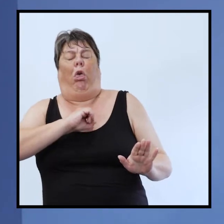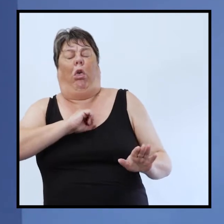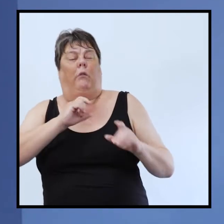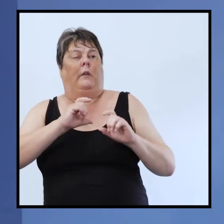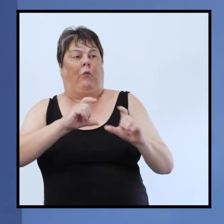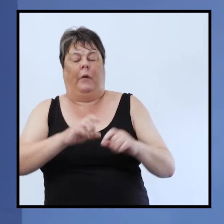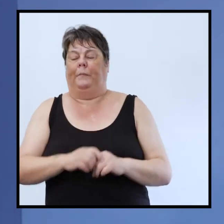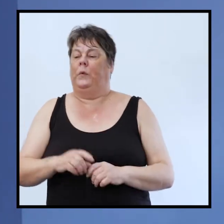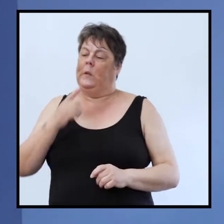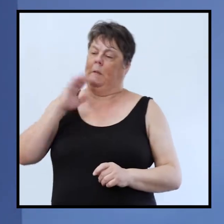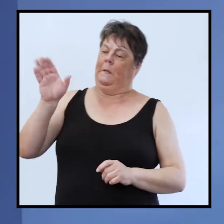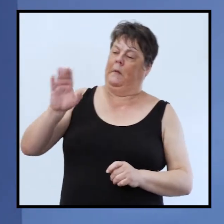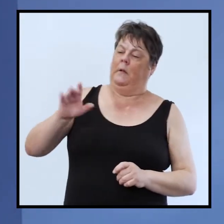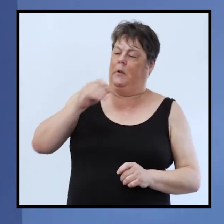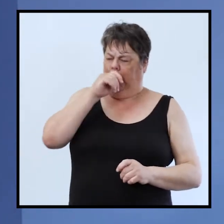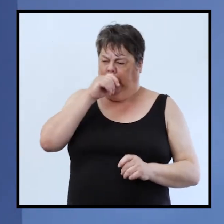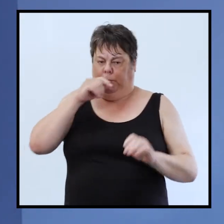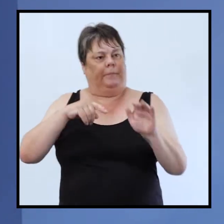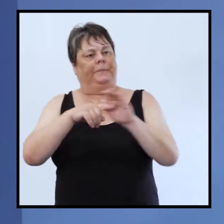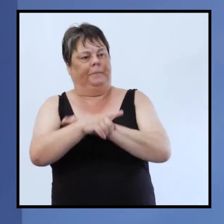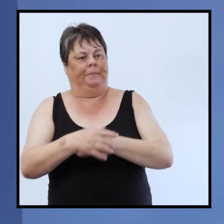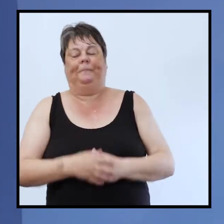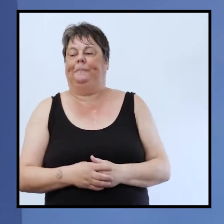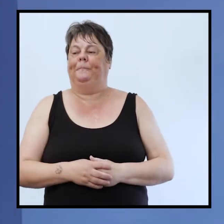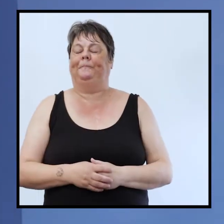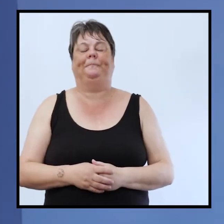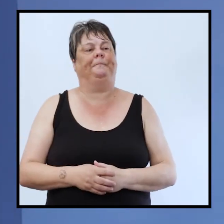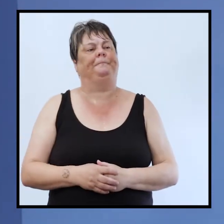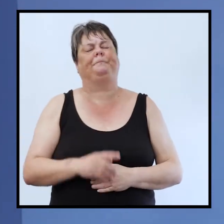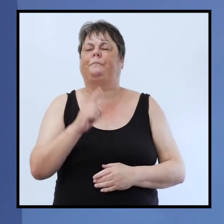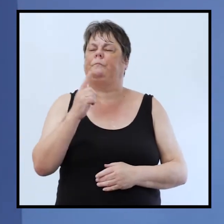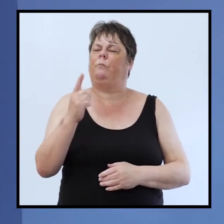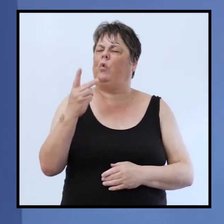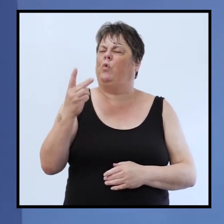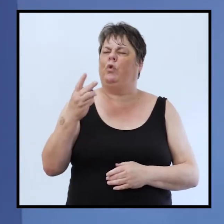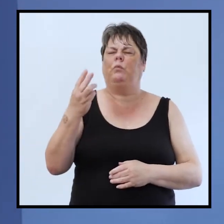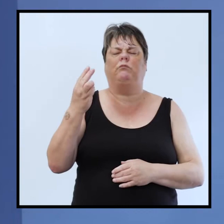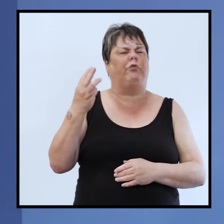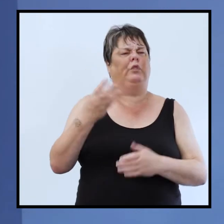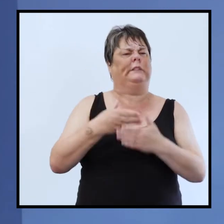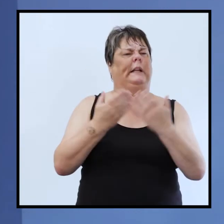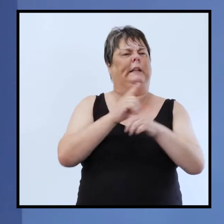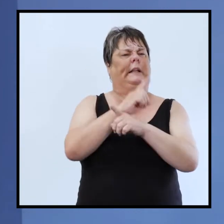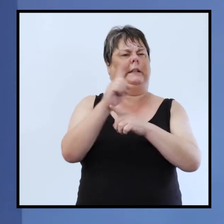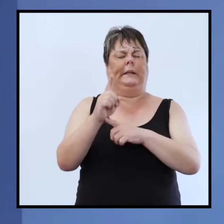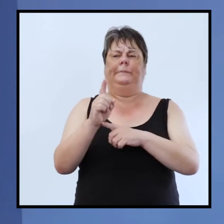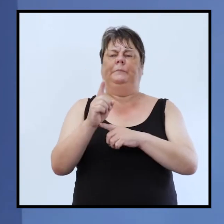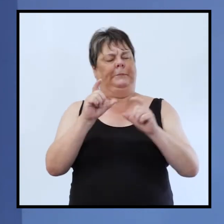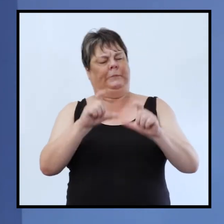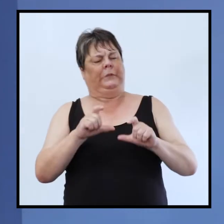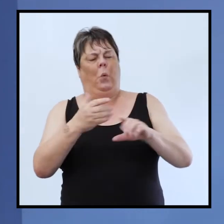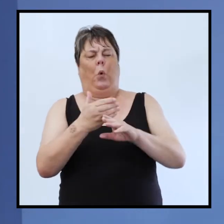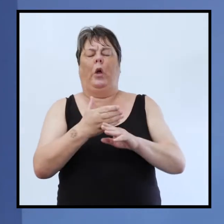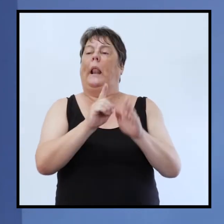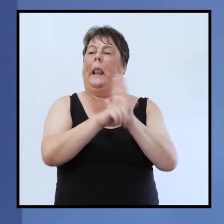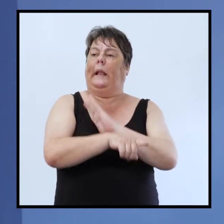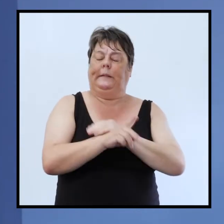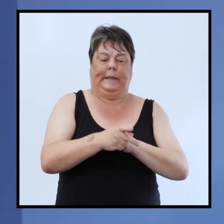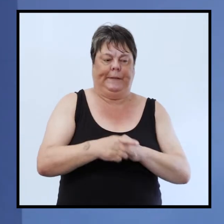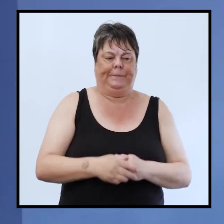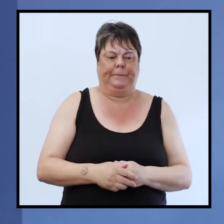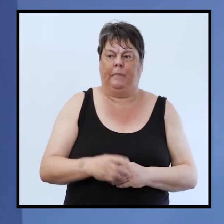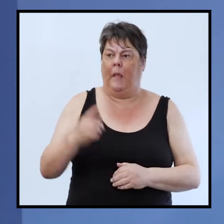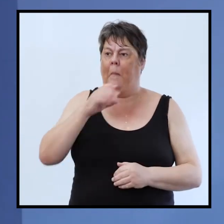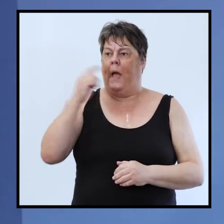i said right ta-da off i go i didn't see him the next day i don't think i probably saw him about a day later i was getting working late and he came in